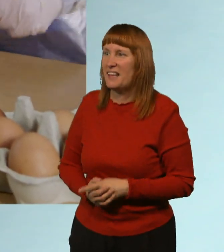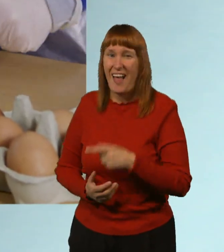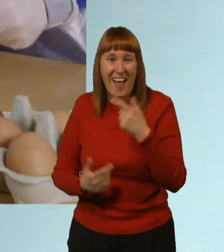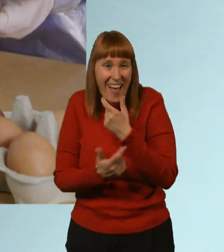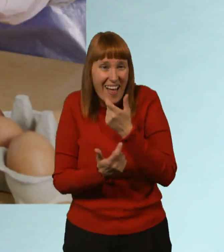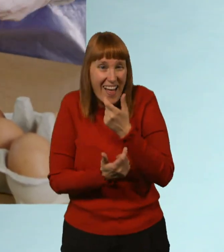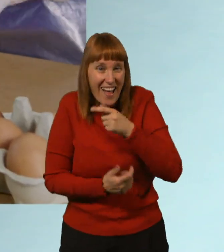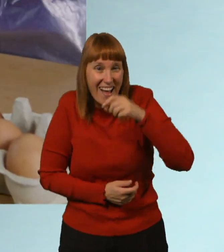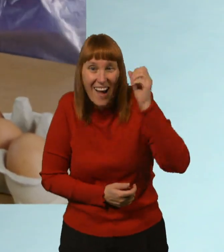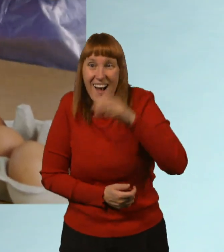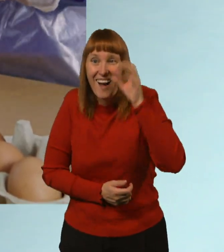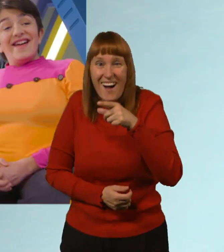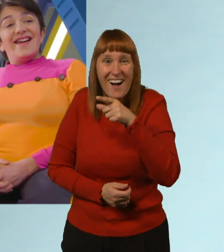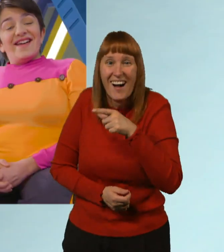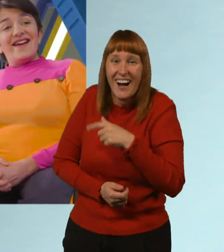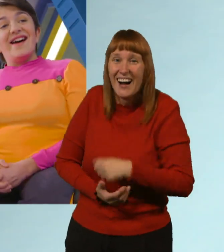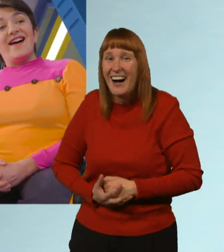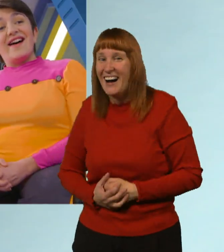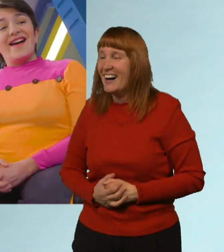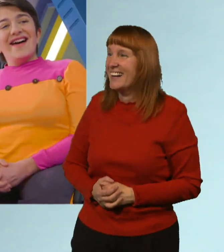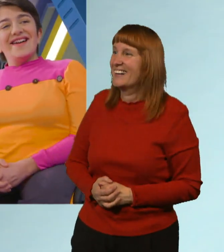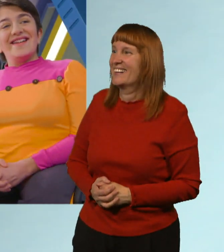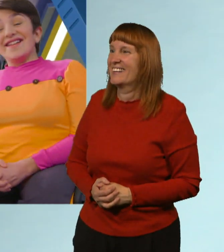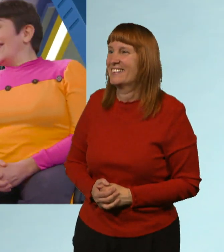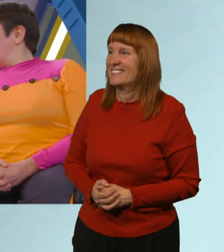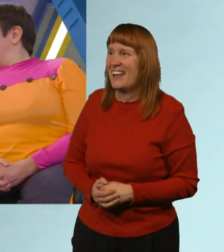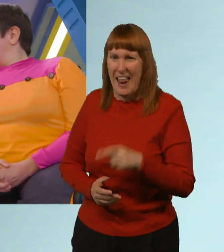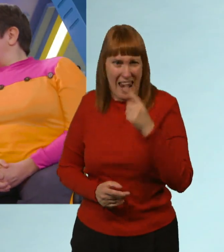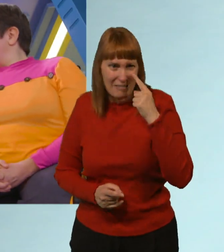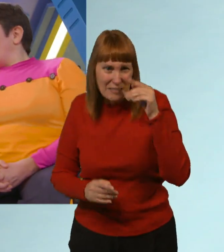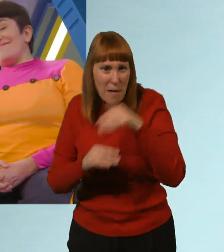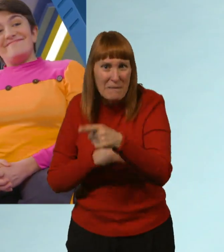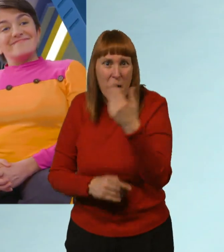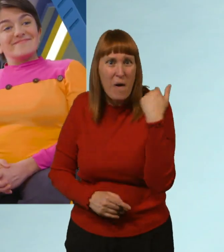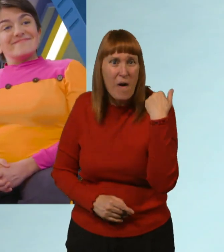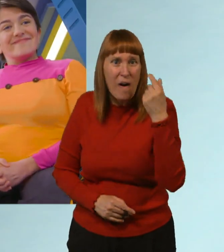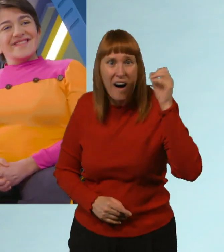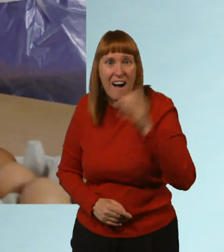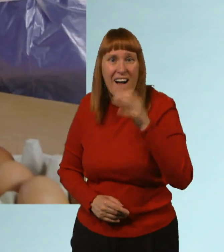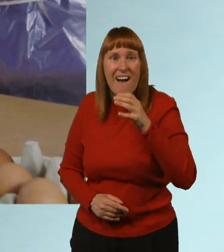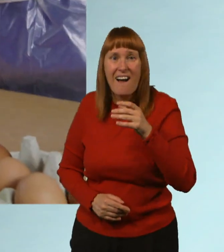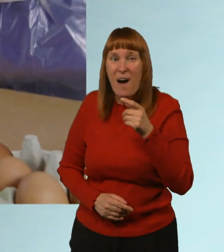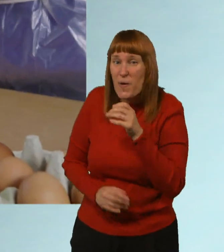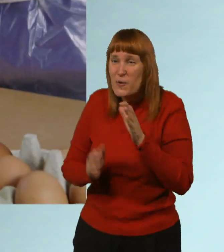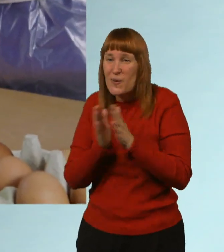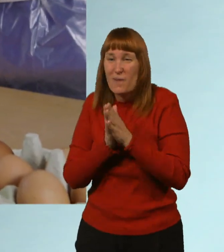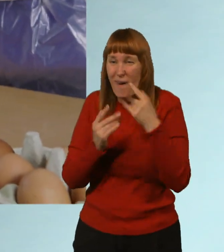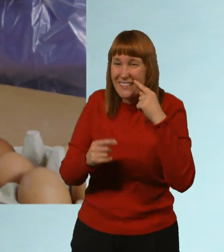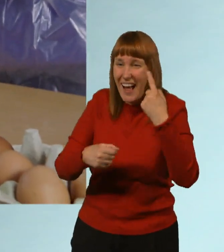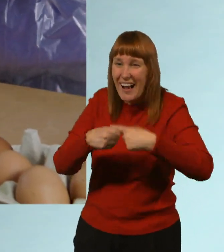It's bouncy! I never saw a bouncy egg before. Oh, bounce it again please, Tara.